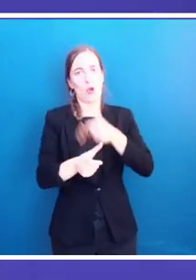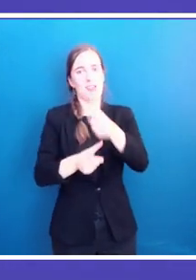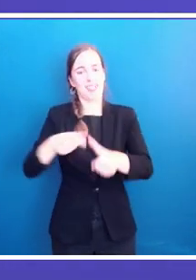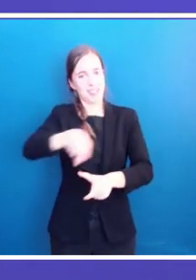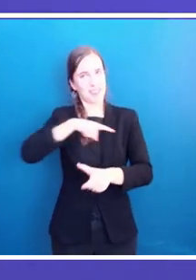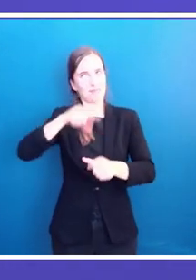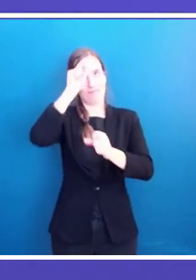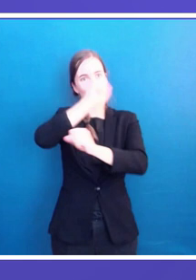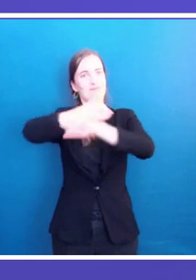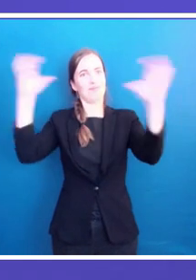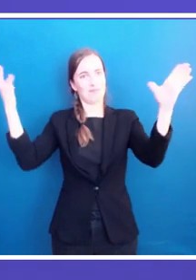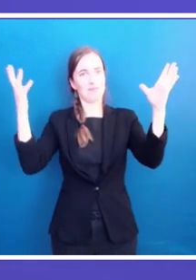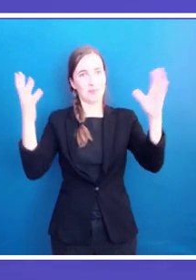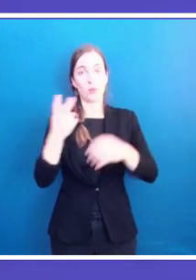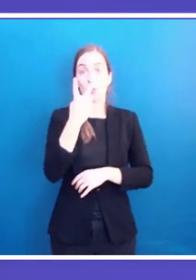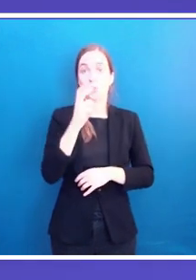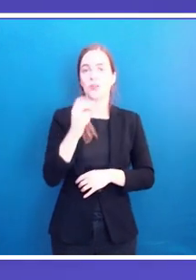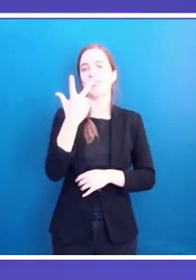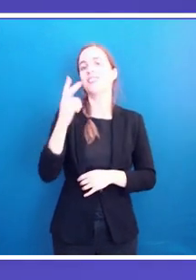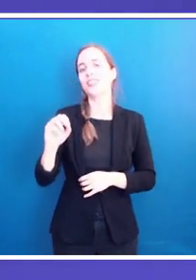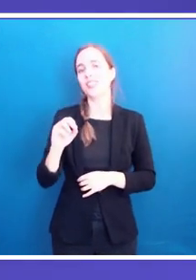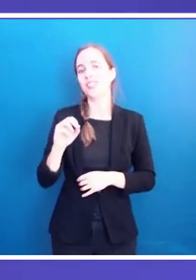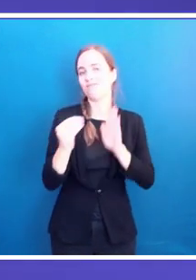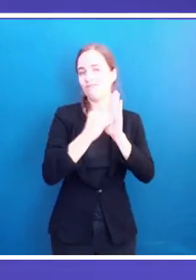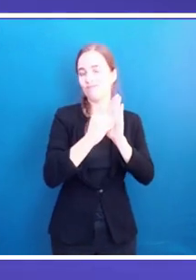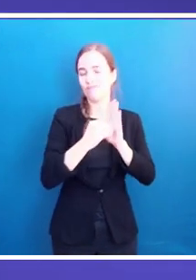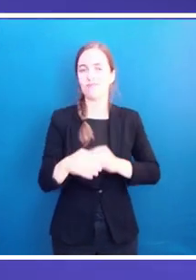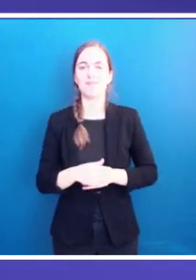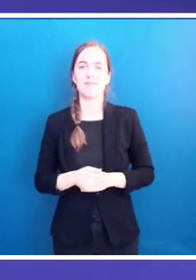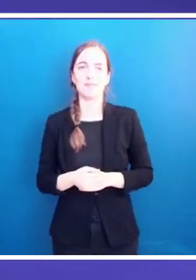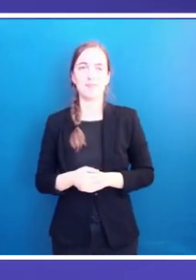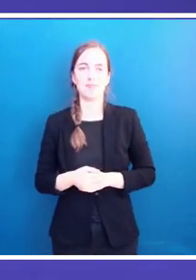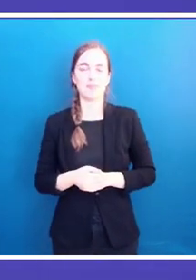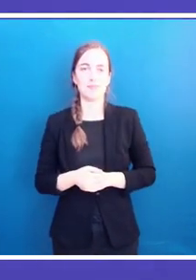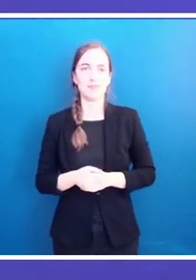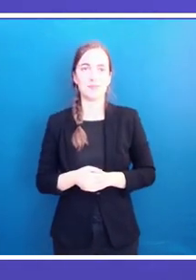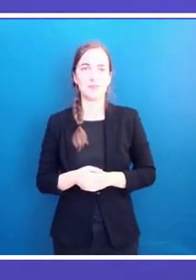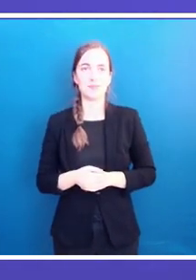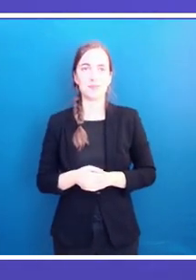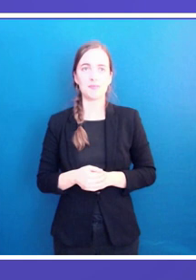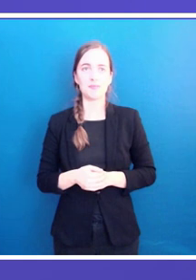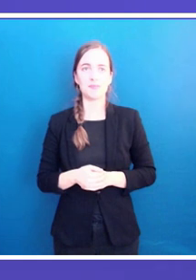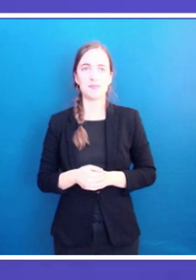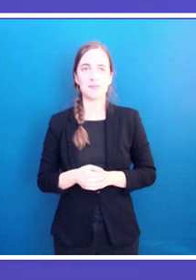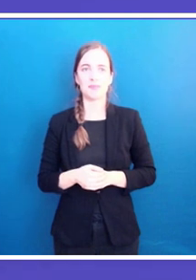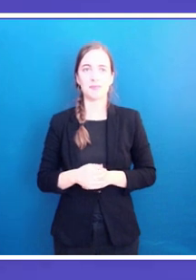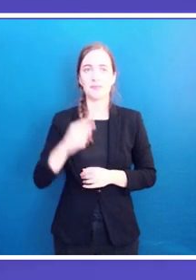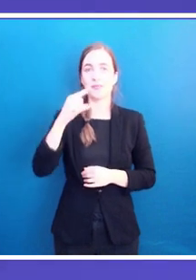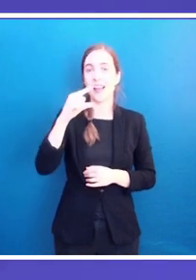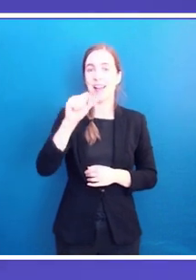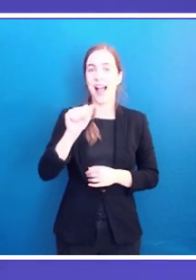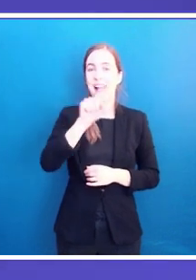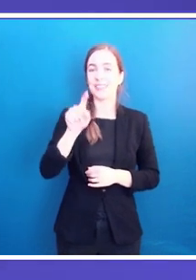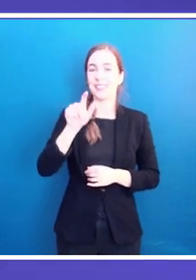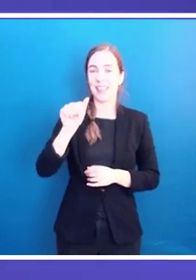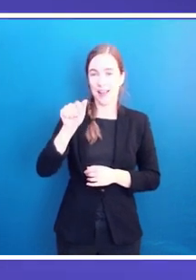Widening opportunities for employment and participation of women in Nablus and in Bosnia-Herzegovina. Preventing gender-based violence in